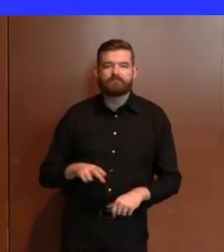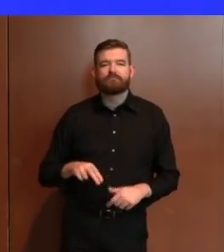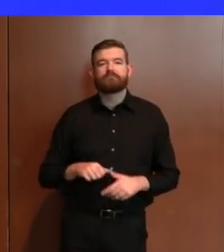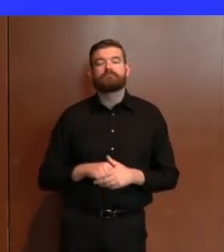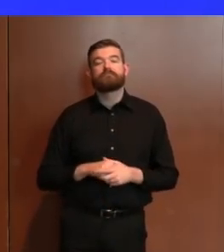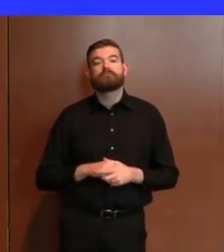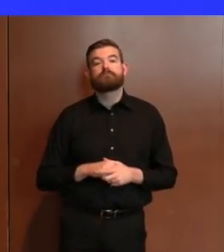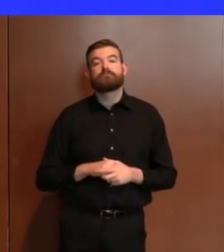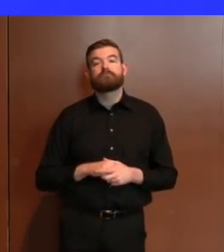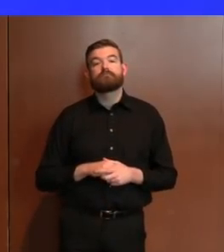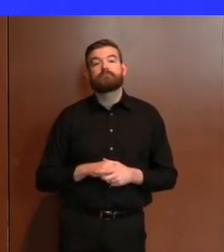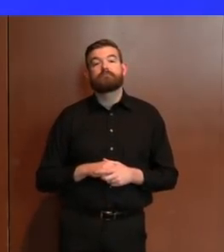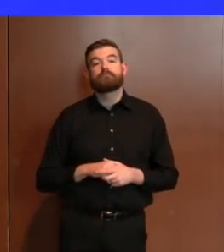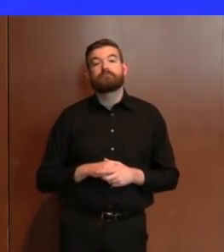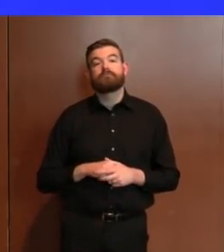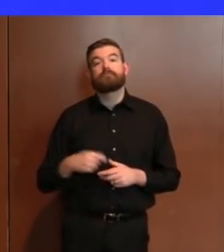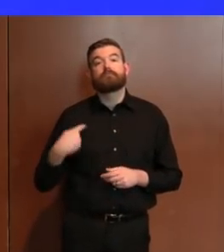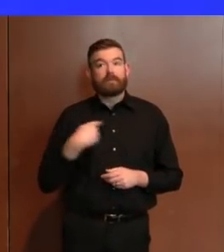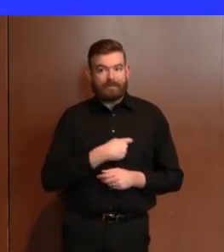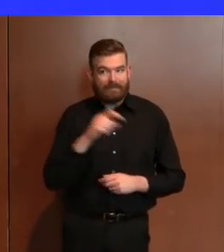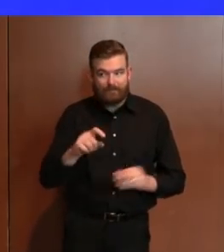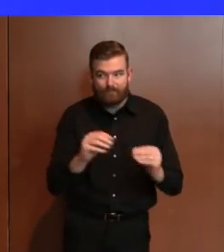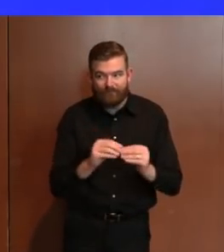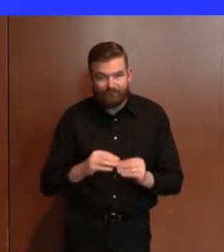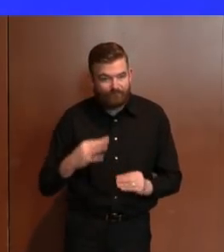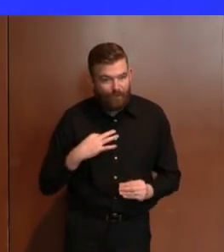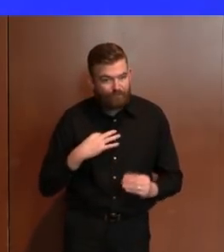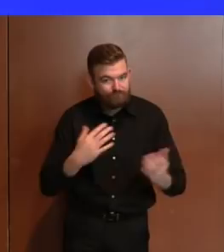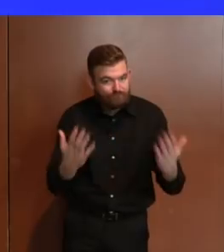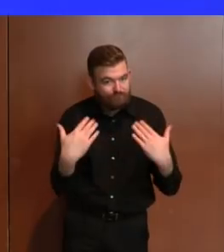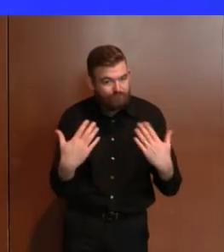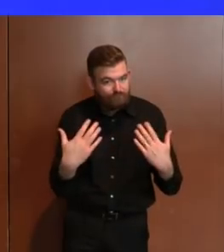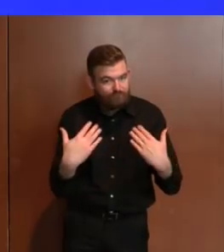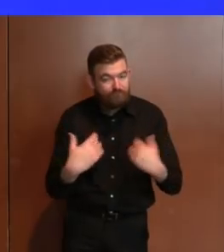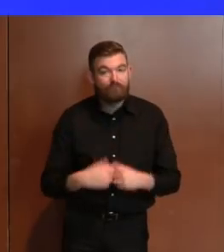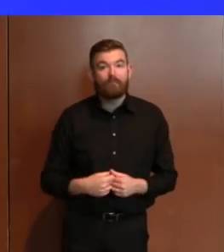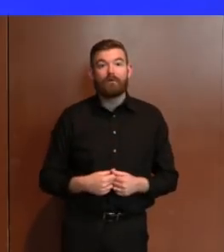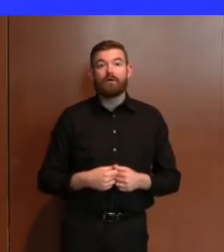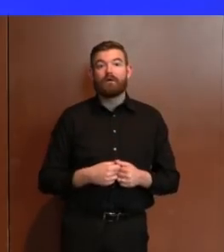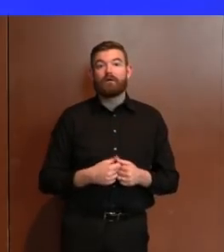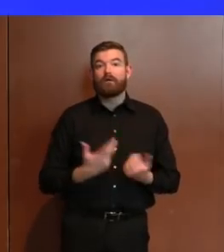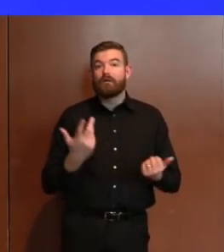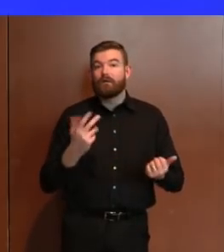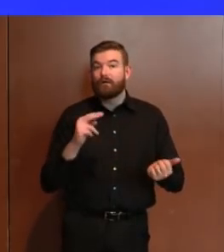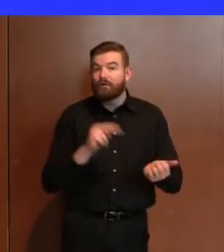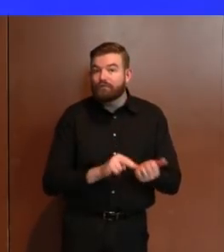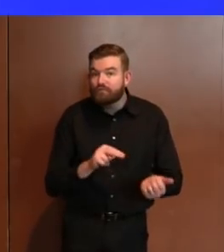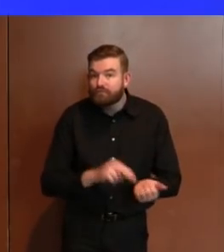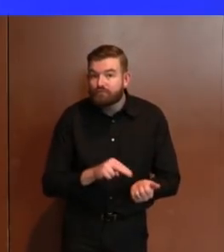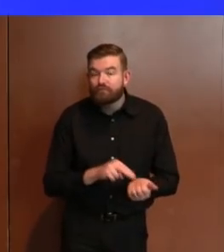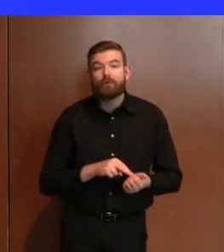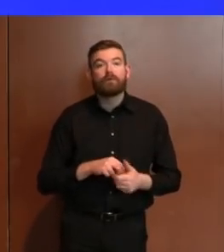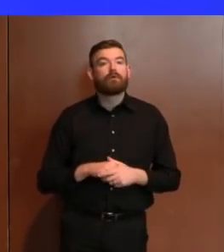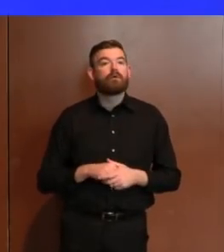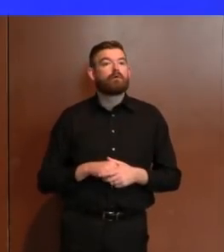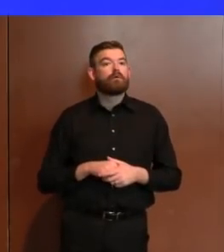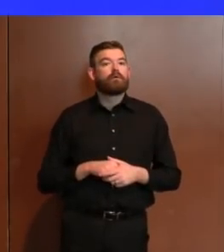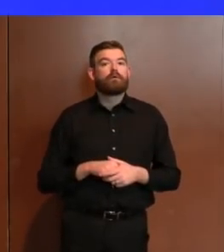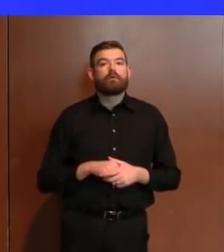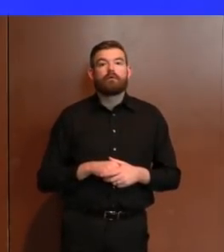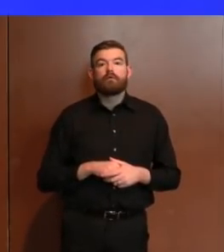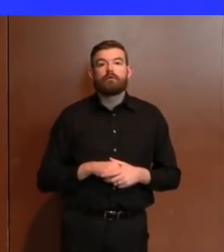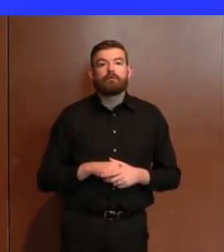do we need healthcare workers, but given the legacy systems, we should add a page for cobalt computer skills